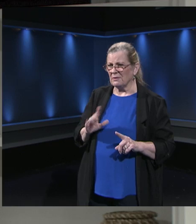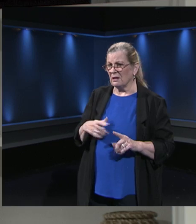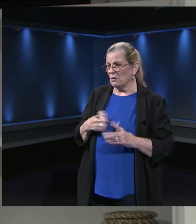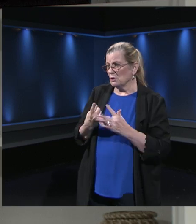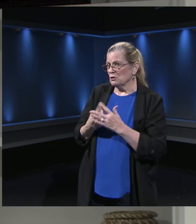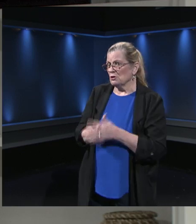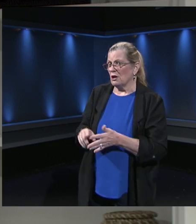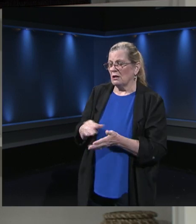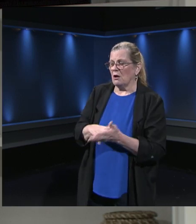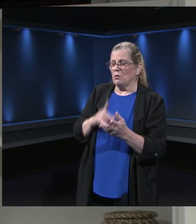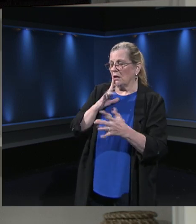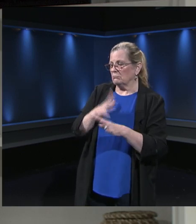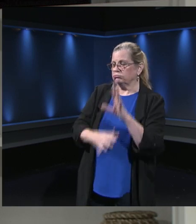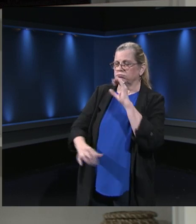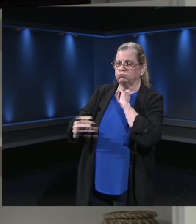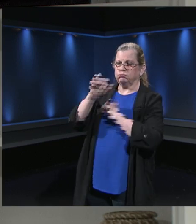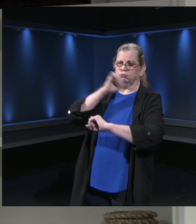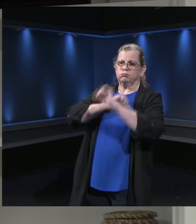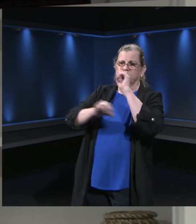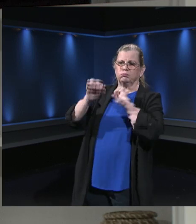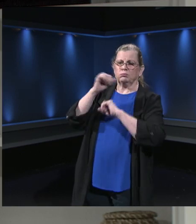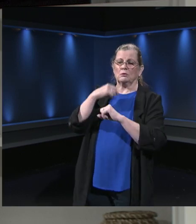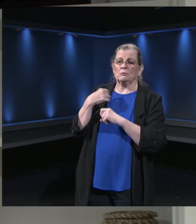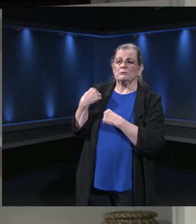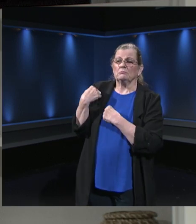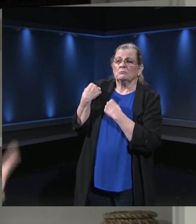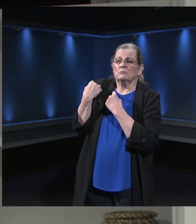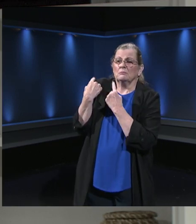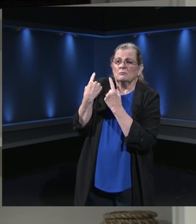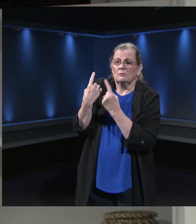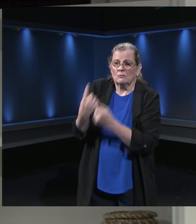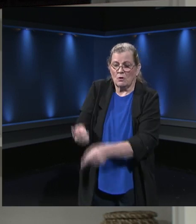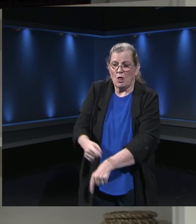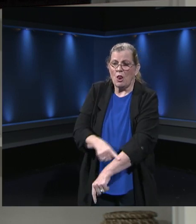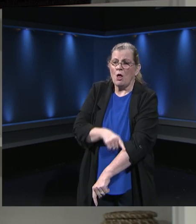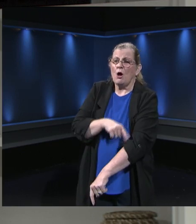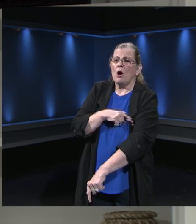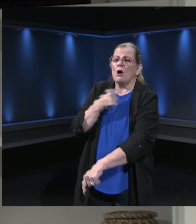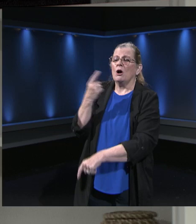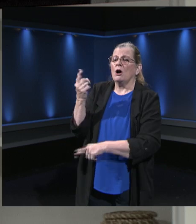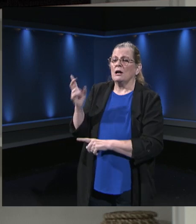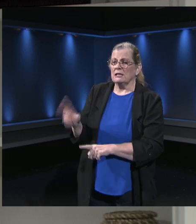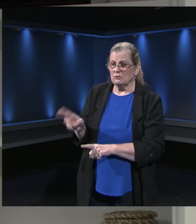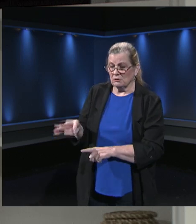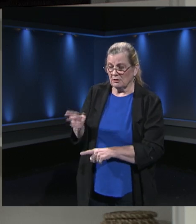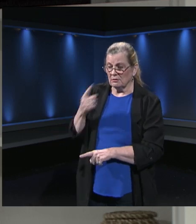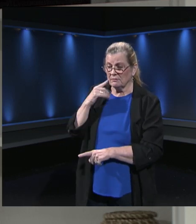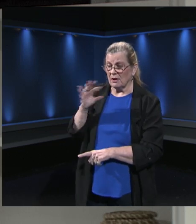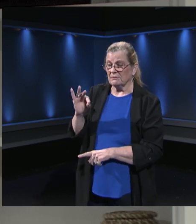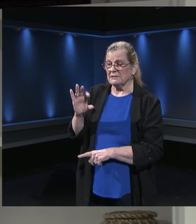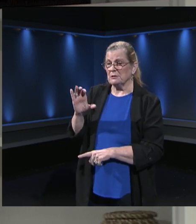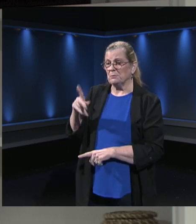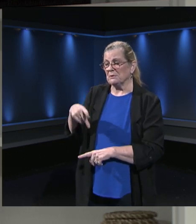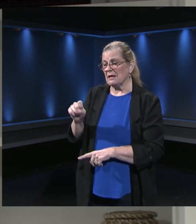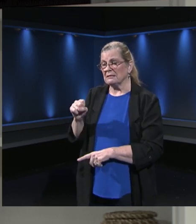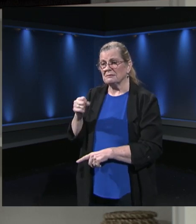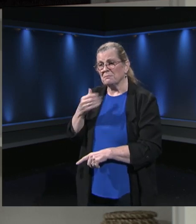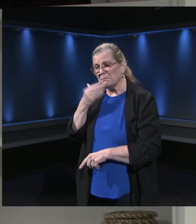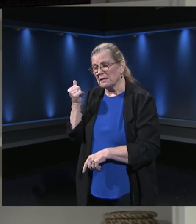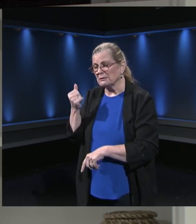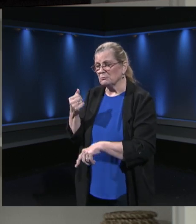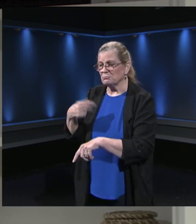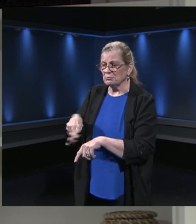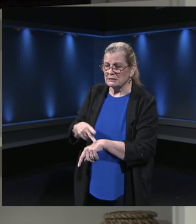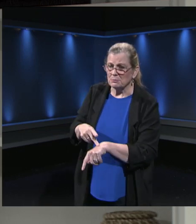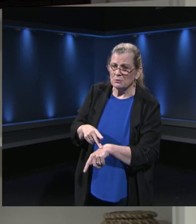having the best teachers, the best principals, the best bus drivers, food service workers, custodians,